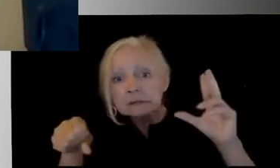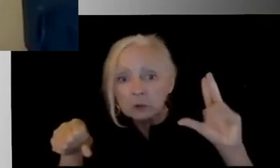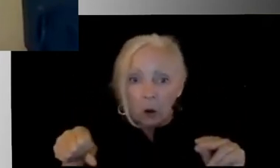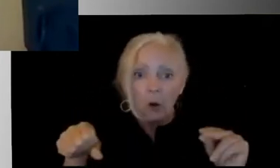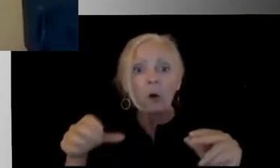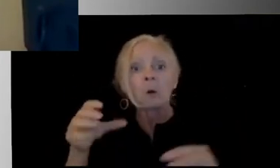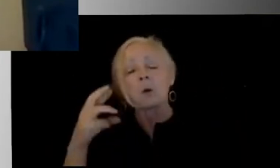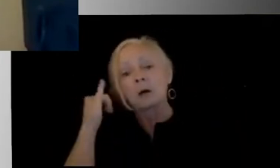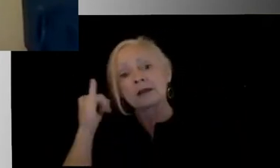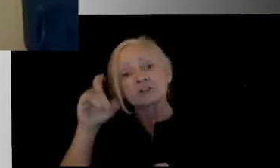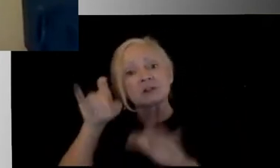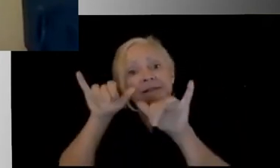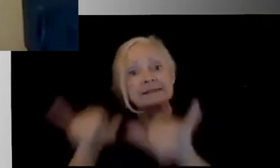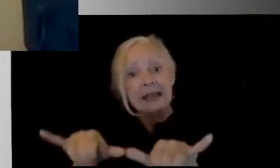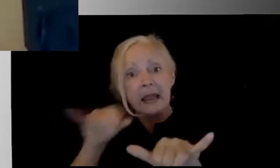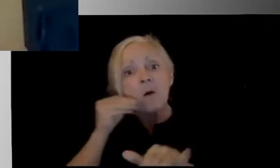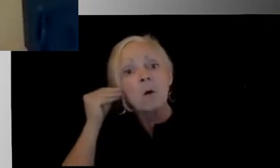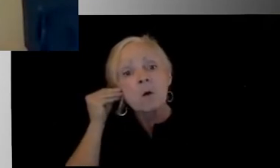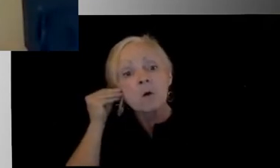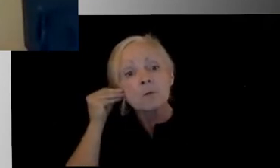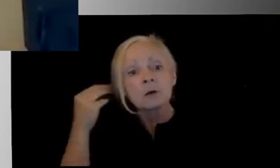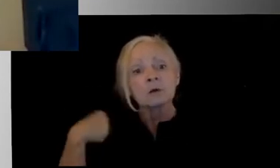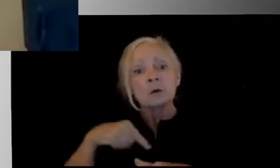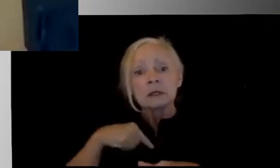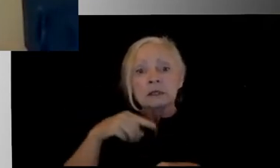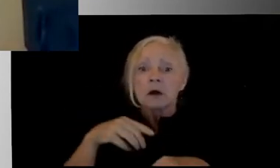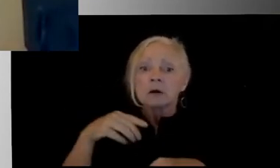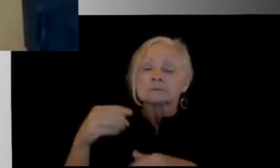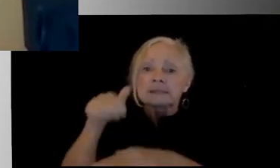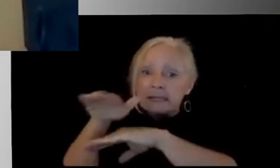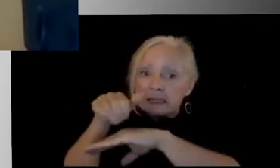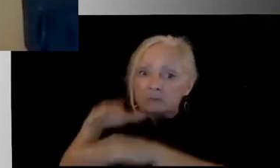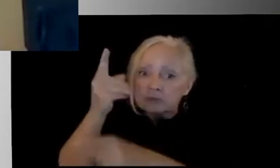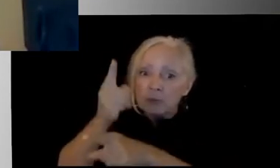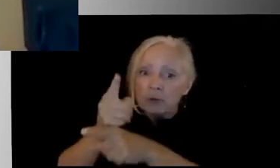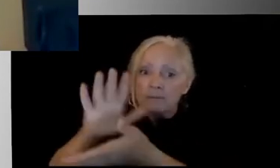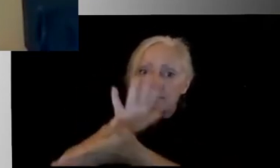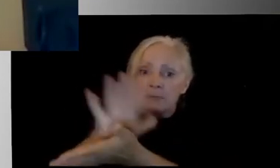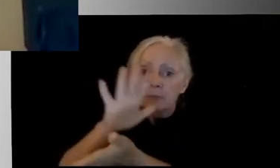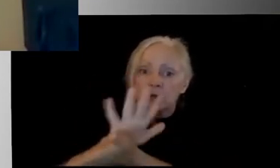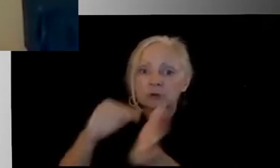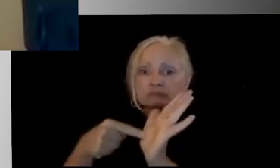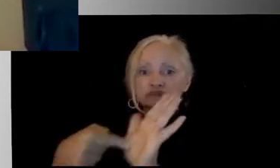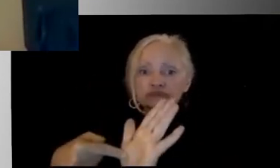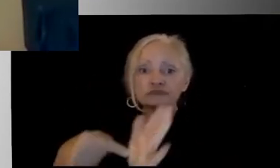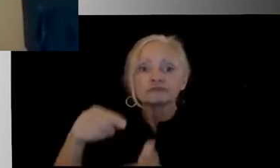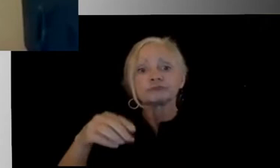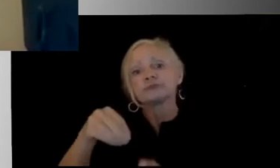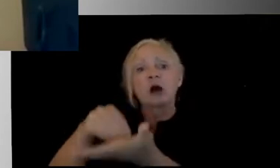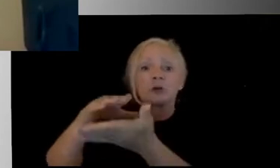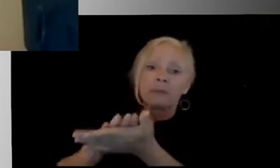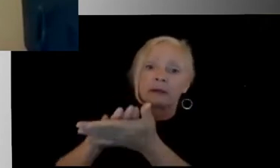at home. It's working on sending all of that appropriate paperwork to the school so we can make sure our kids have